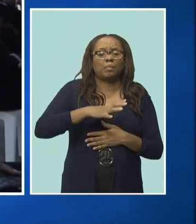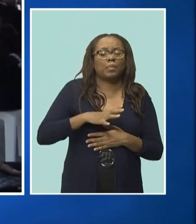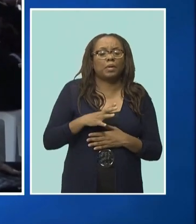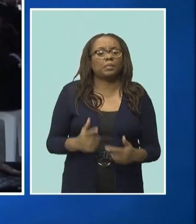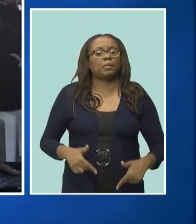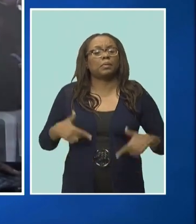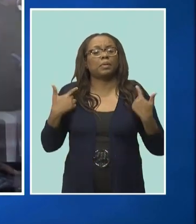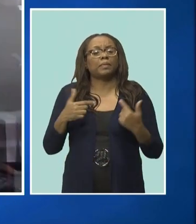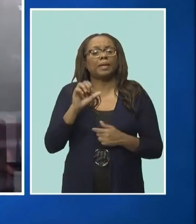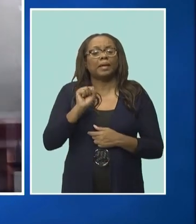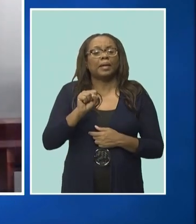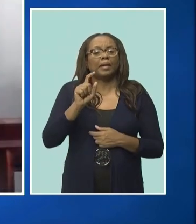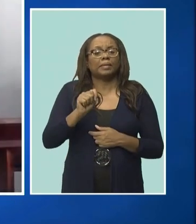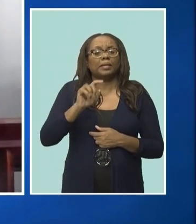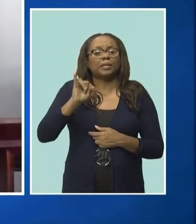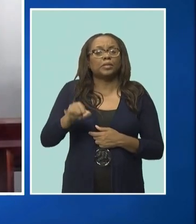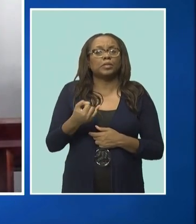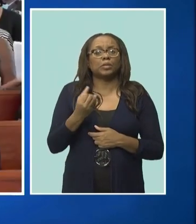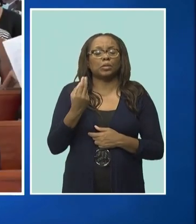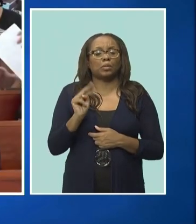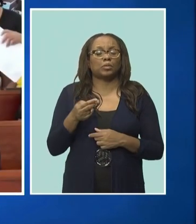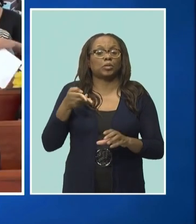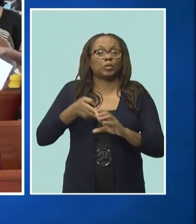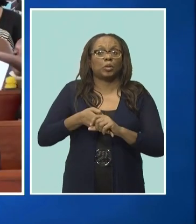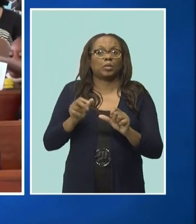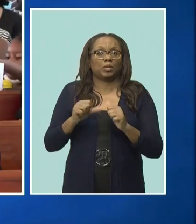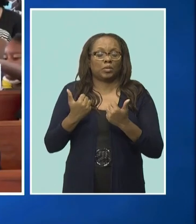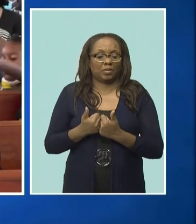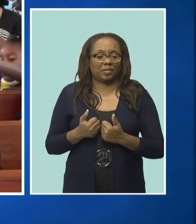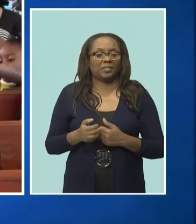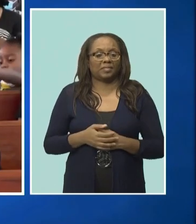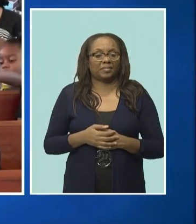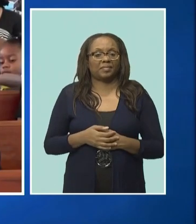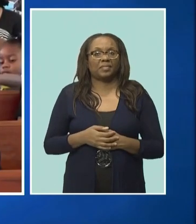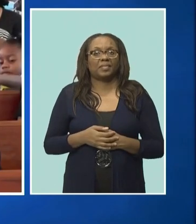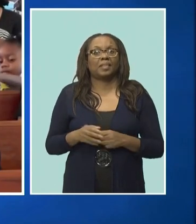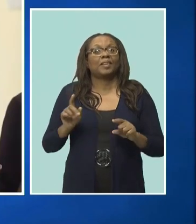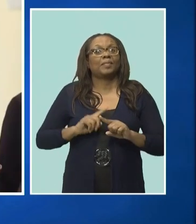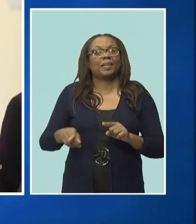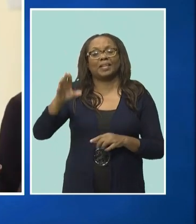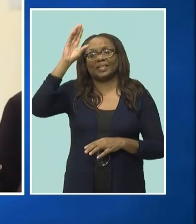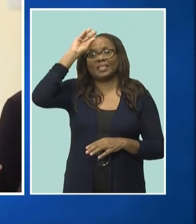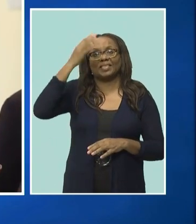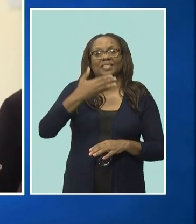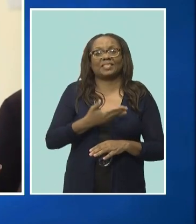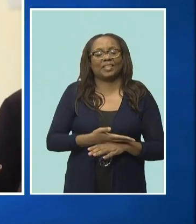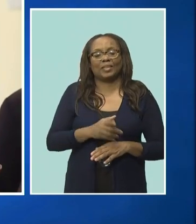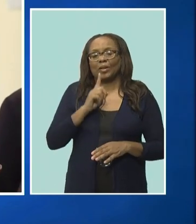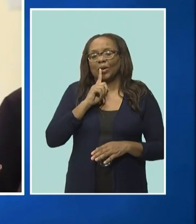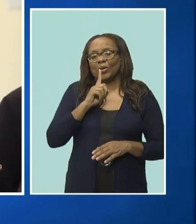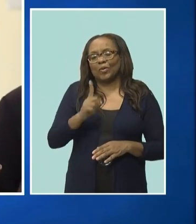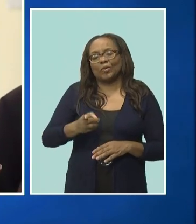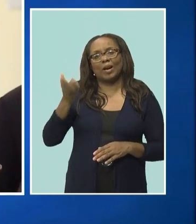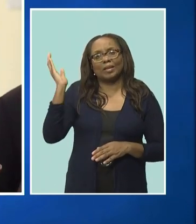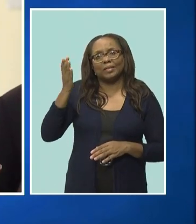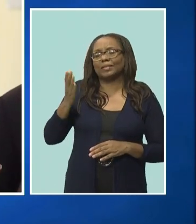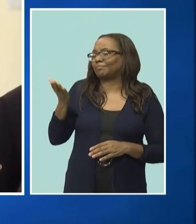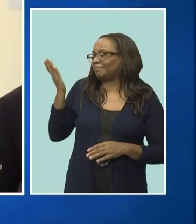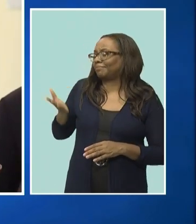John to join the association. But none were more touching than those from his sons. Dada, you are a patriarch.